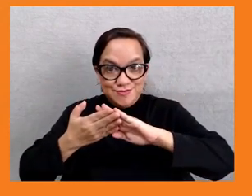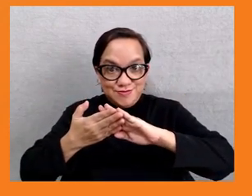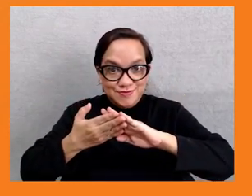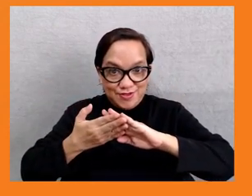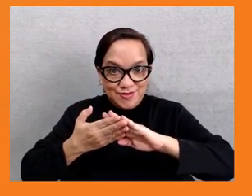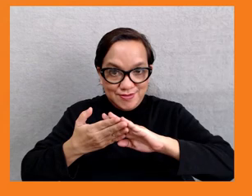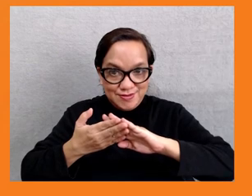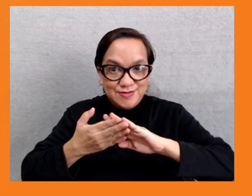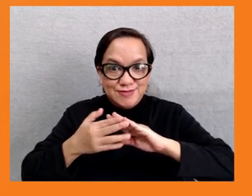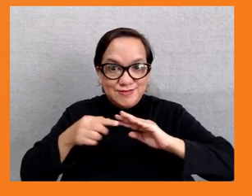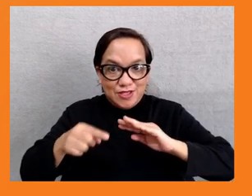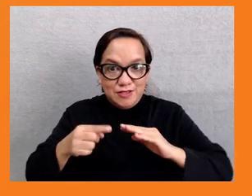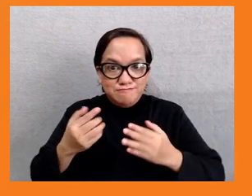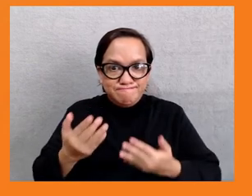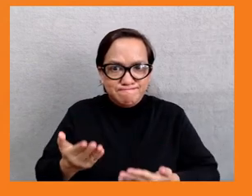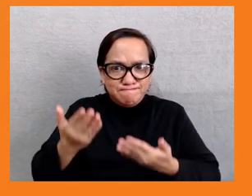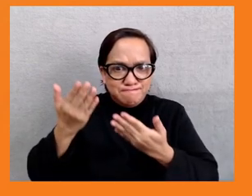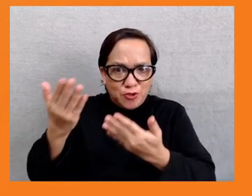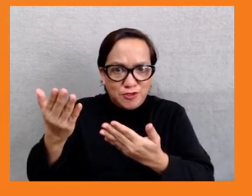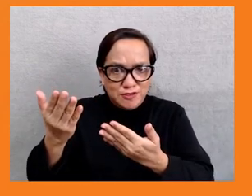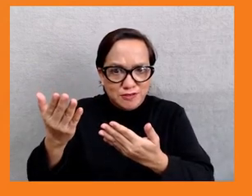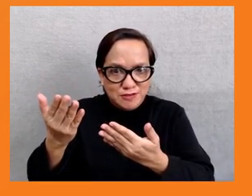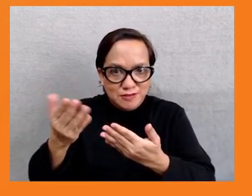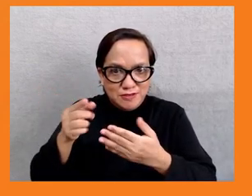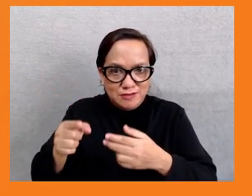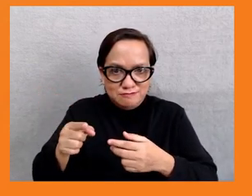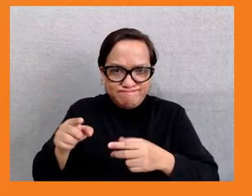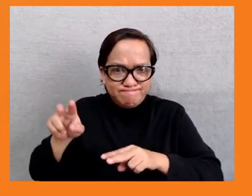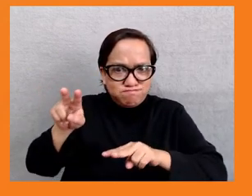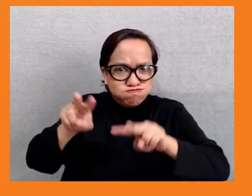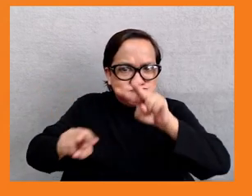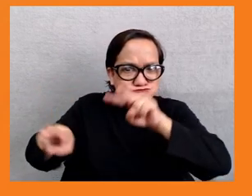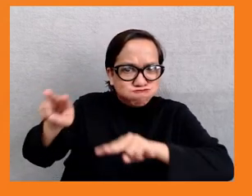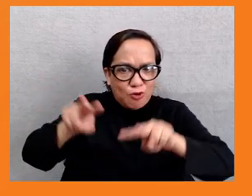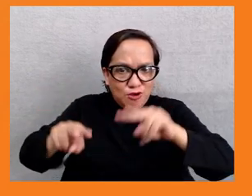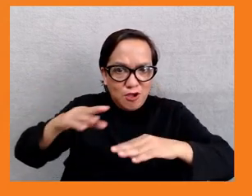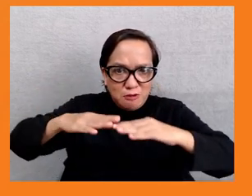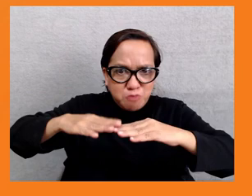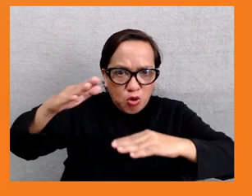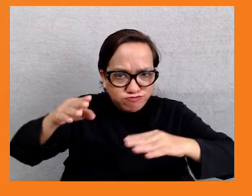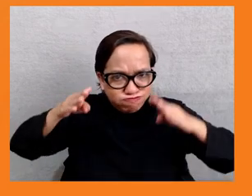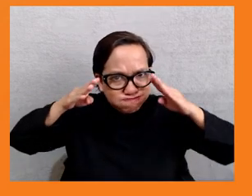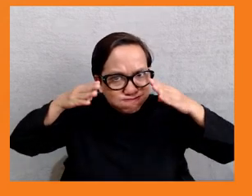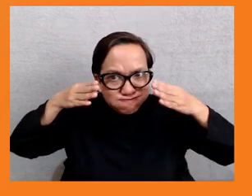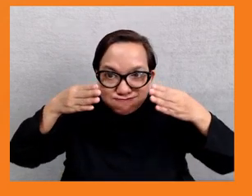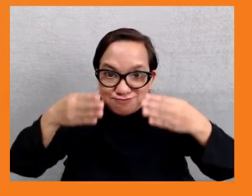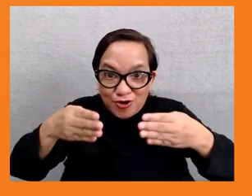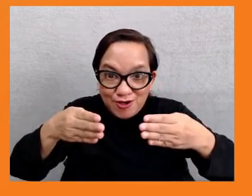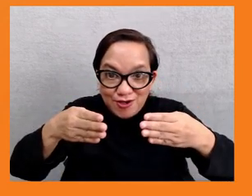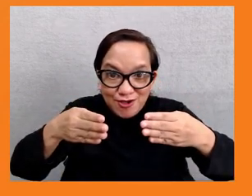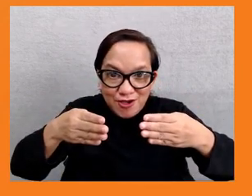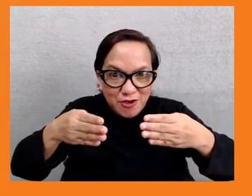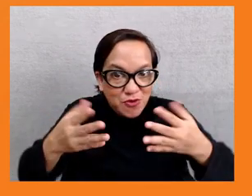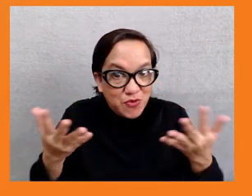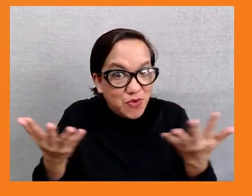be monitoring much more closely the whole issue and setting targets for how to reduce inequality through SDG 10.